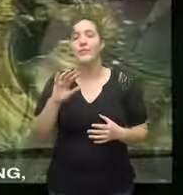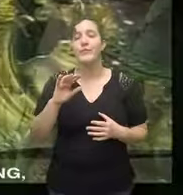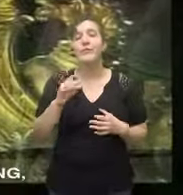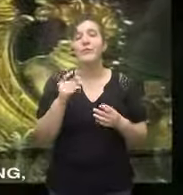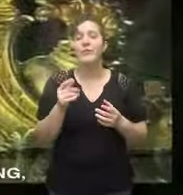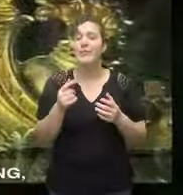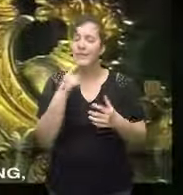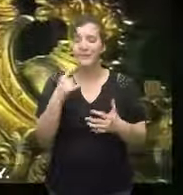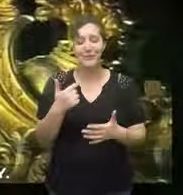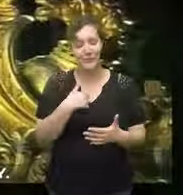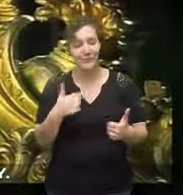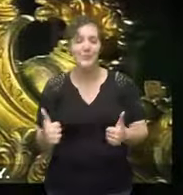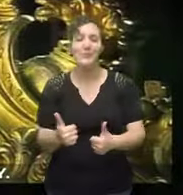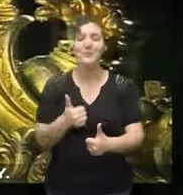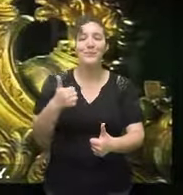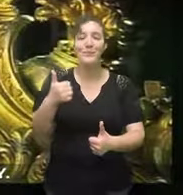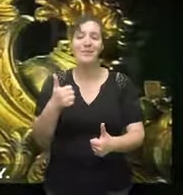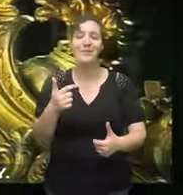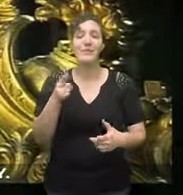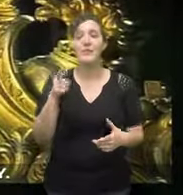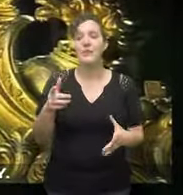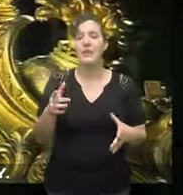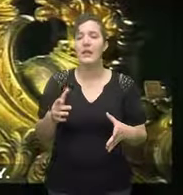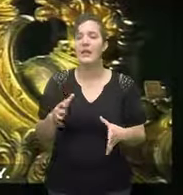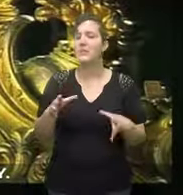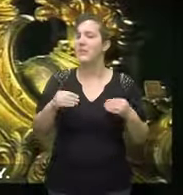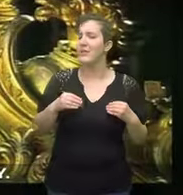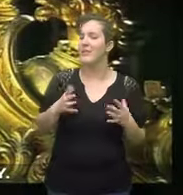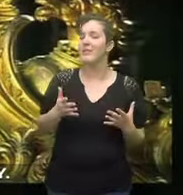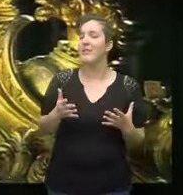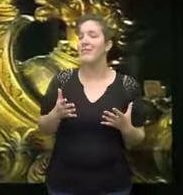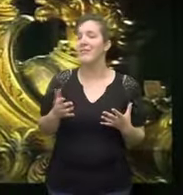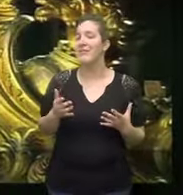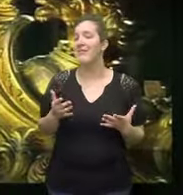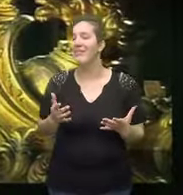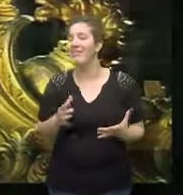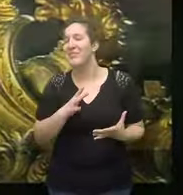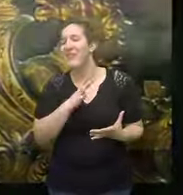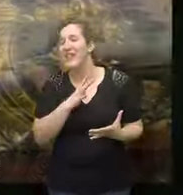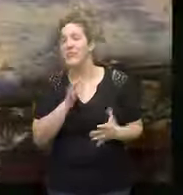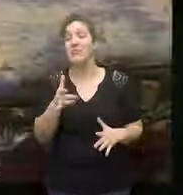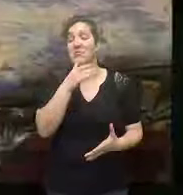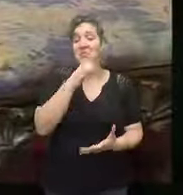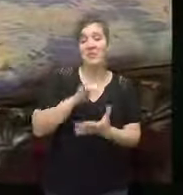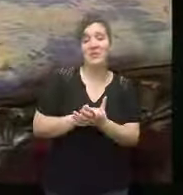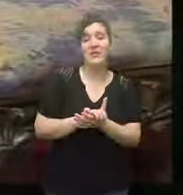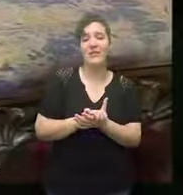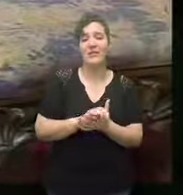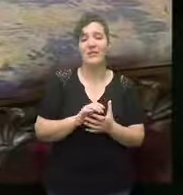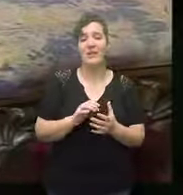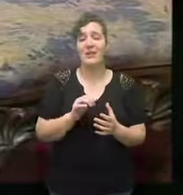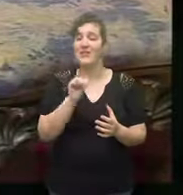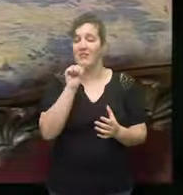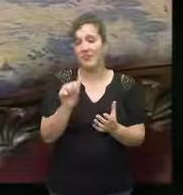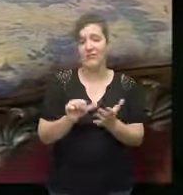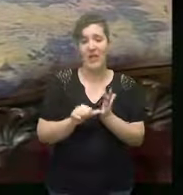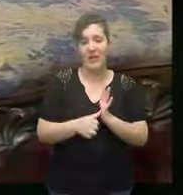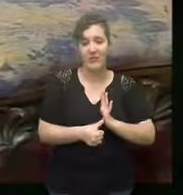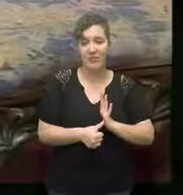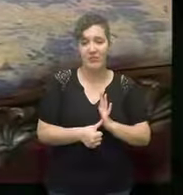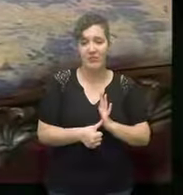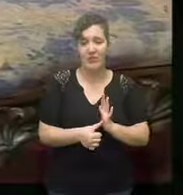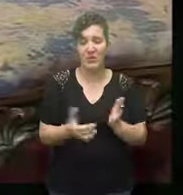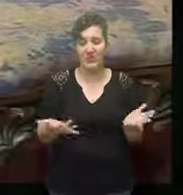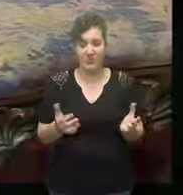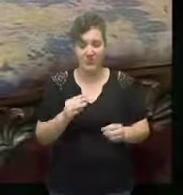credentials to the credentials king he is received politely his wife Abigail is less than impressed by